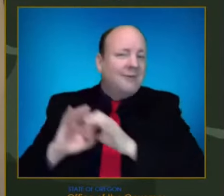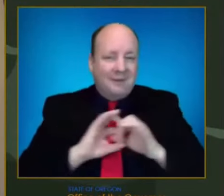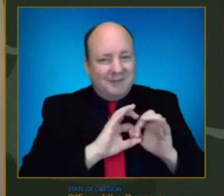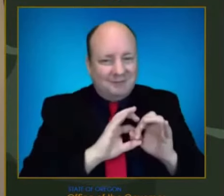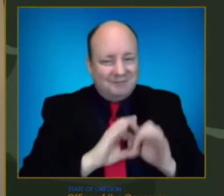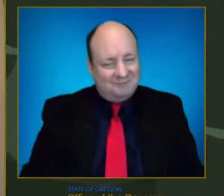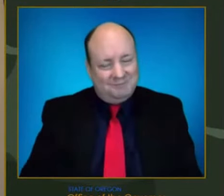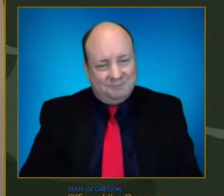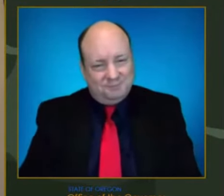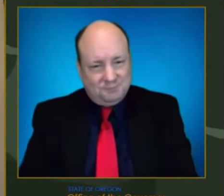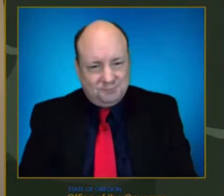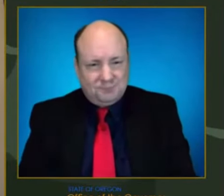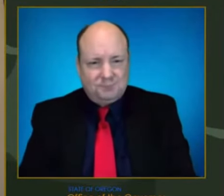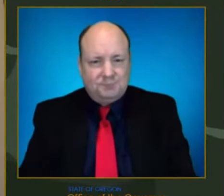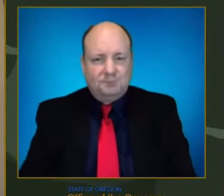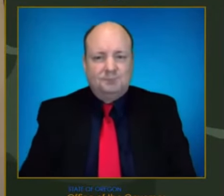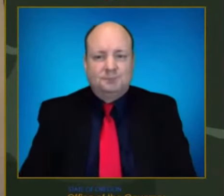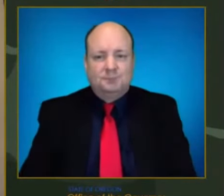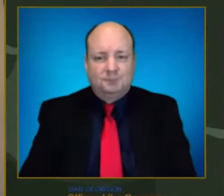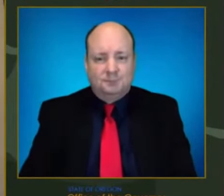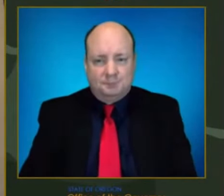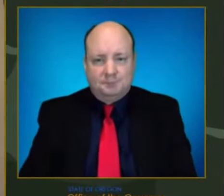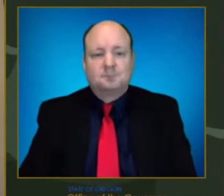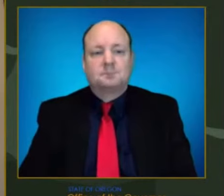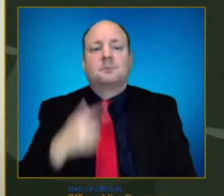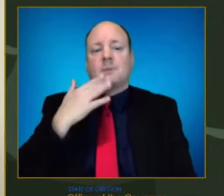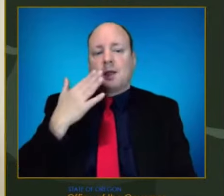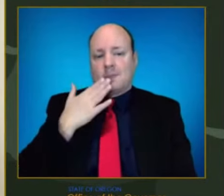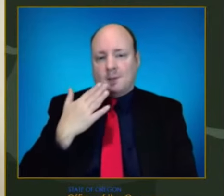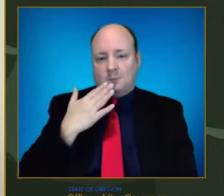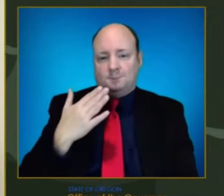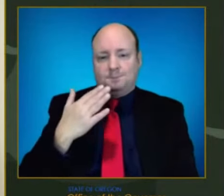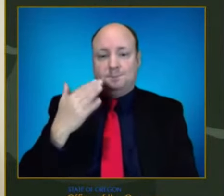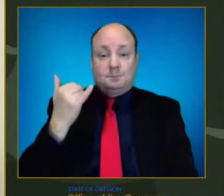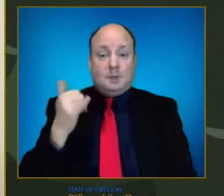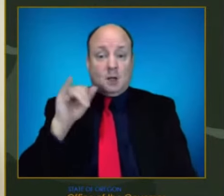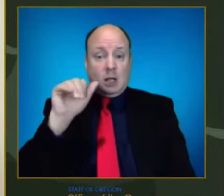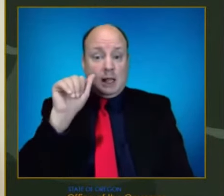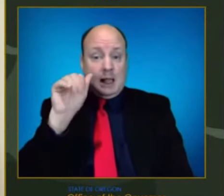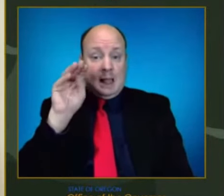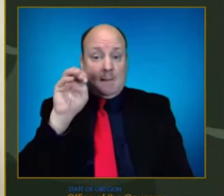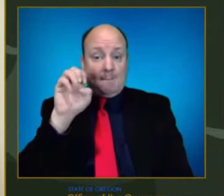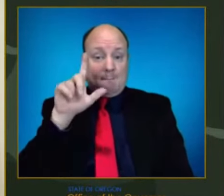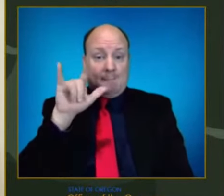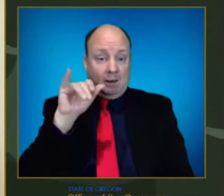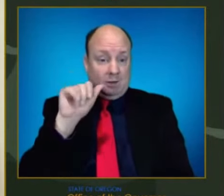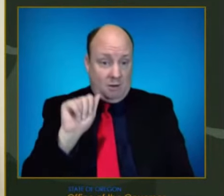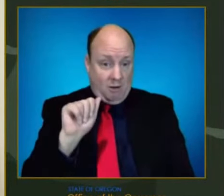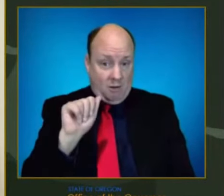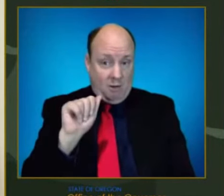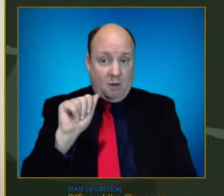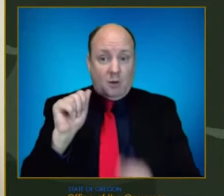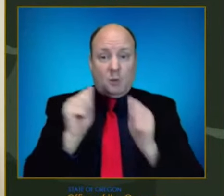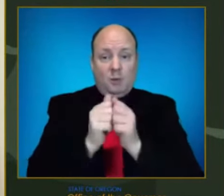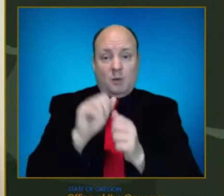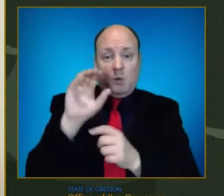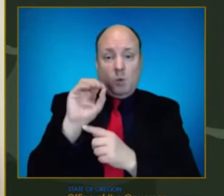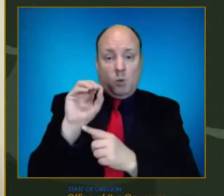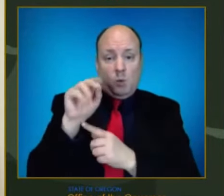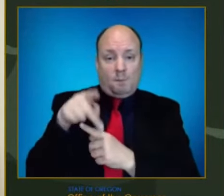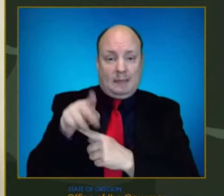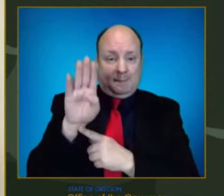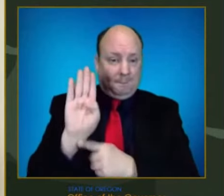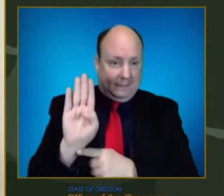Thank you, Gary, for the question. We'll go next to Amelia Templeton with, excuse me, with OPB. Go ahead, Amelia. Yeah.